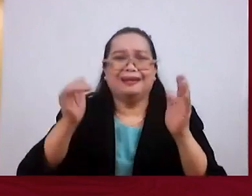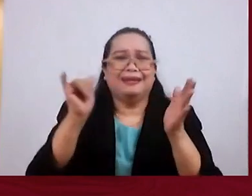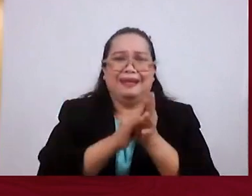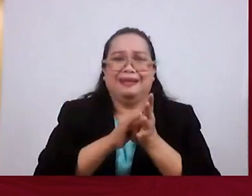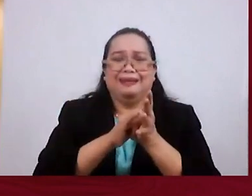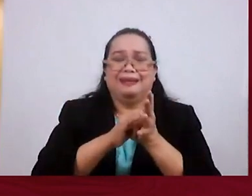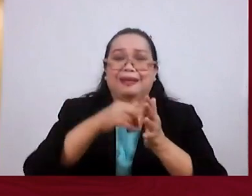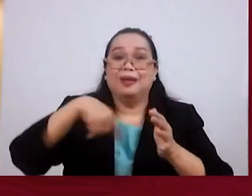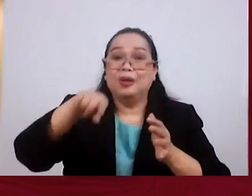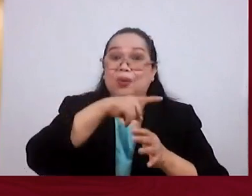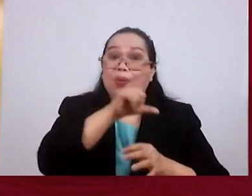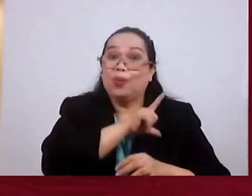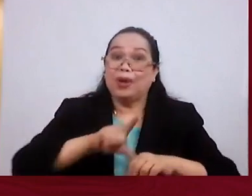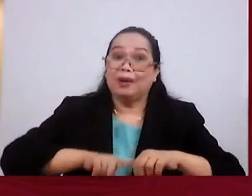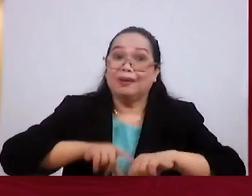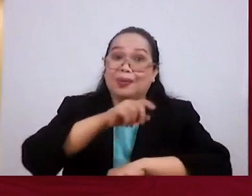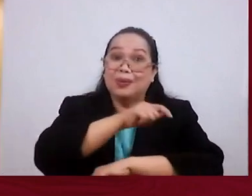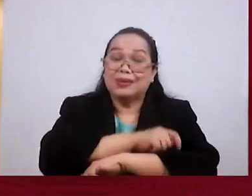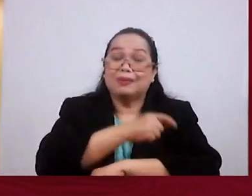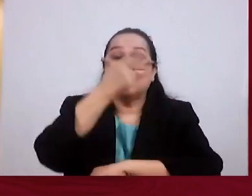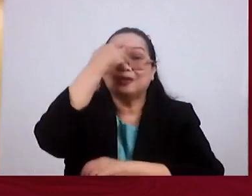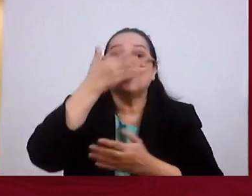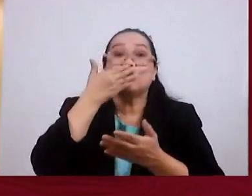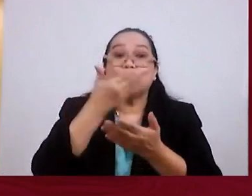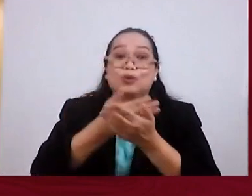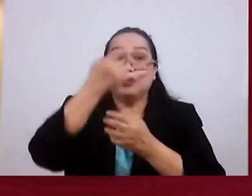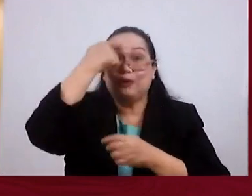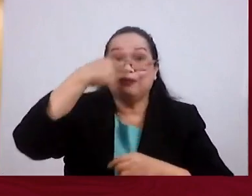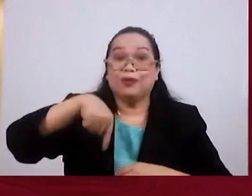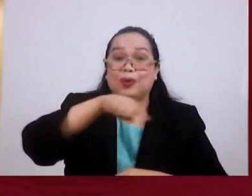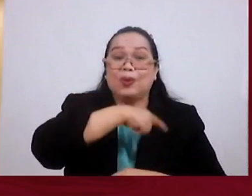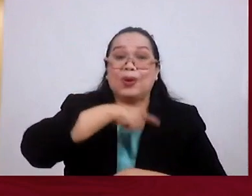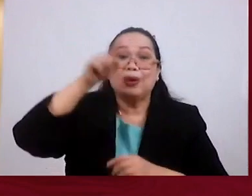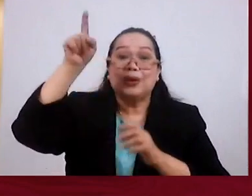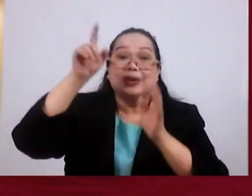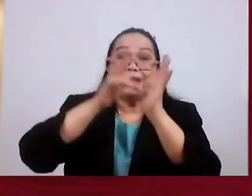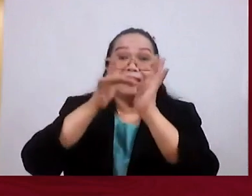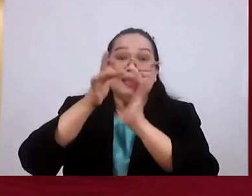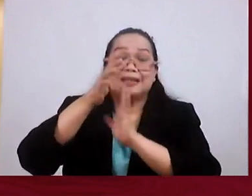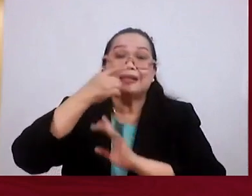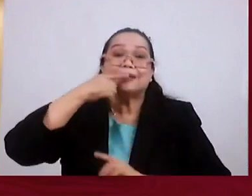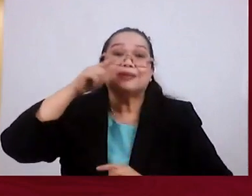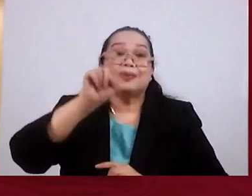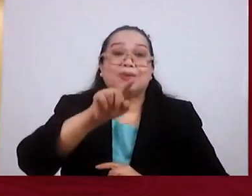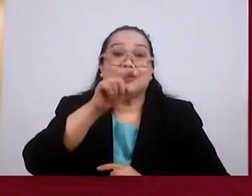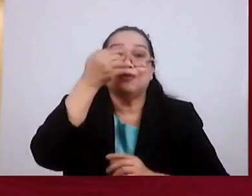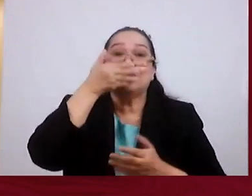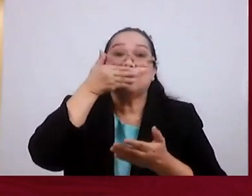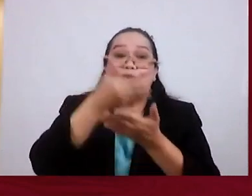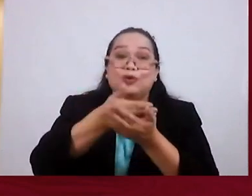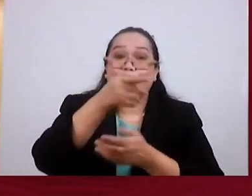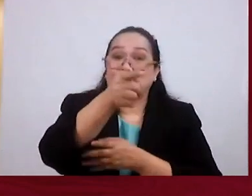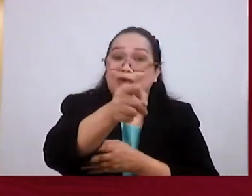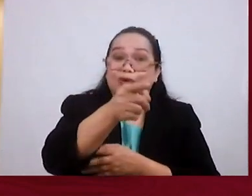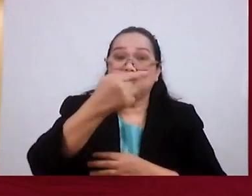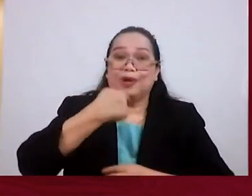We Do Communion Because It's Good For Us Jesus Mandated It Because It's Good For Me And Good For You